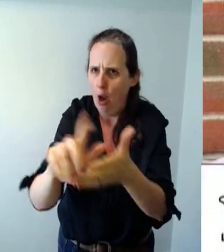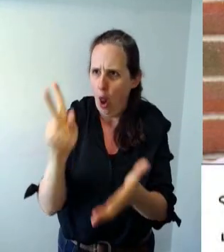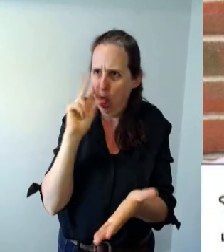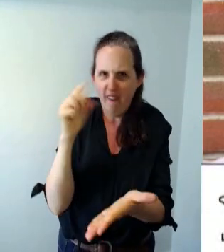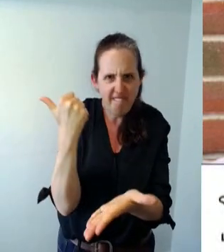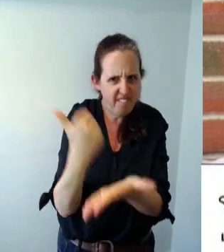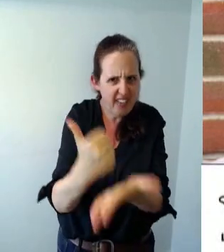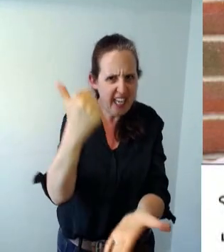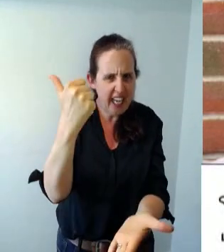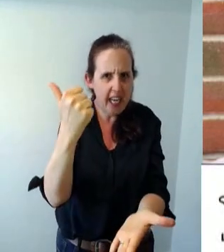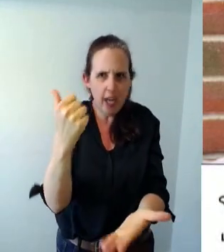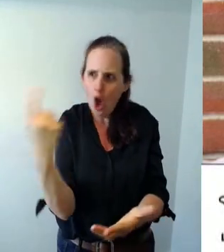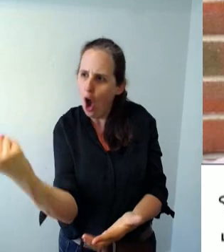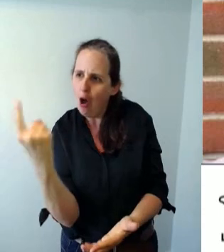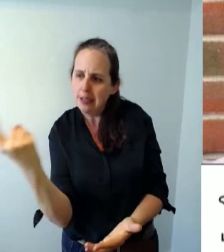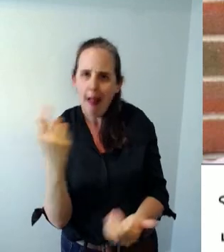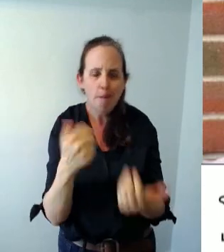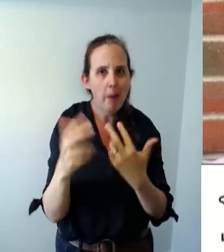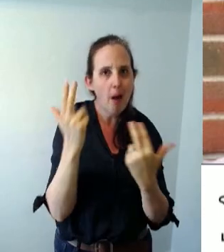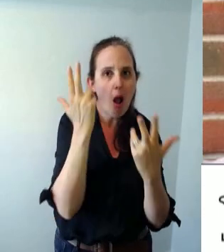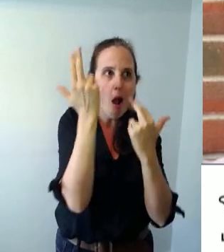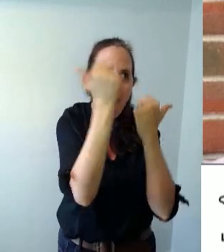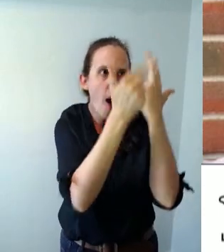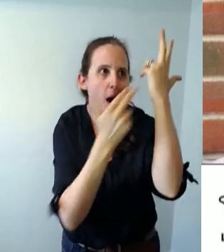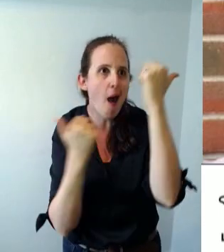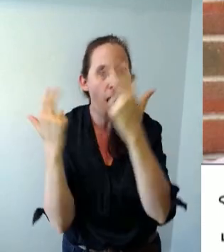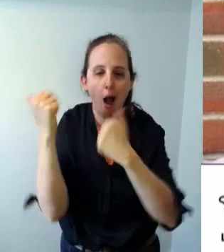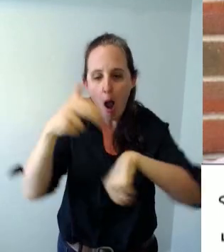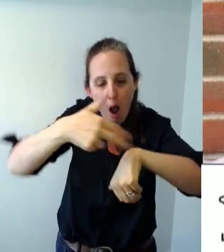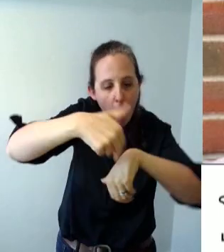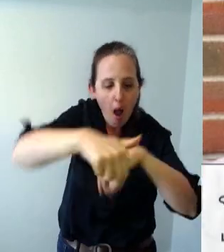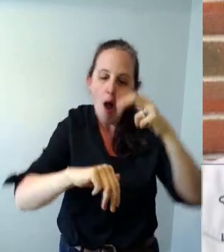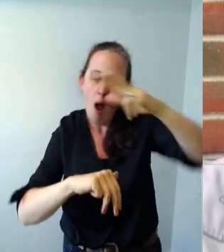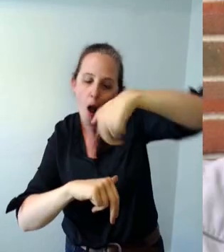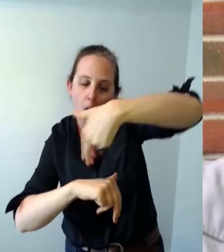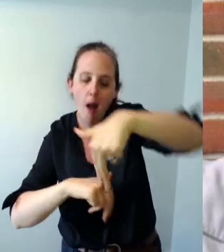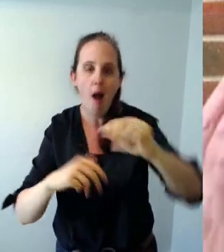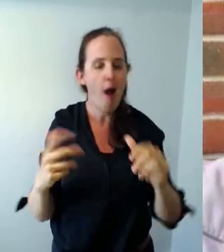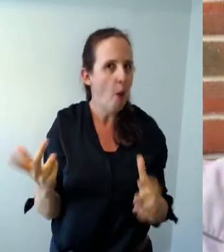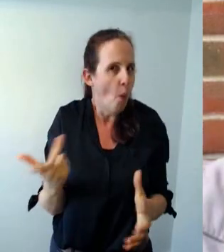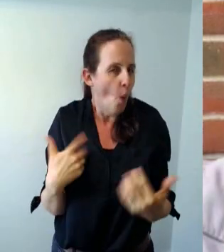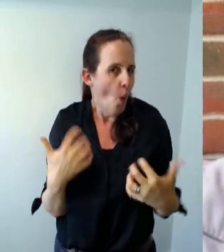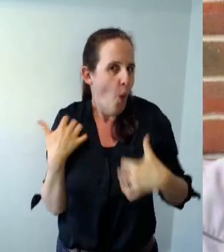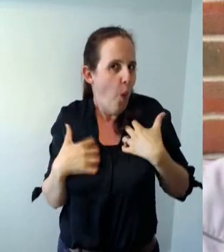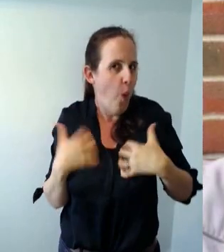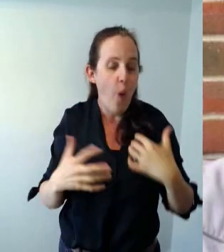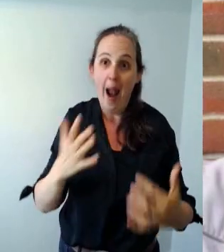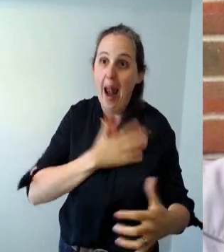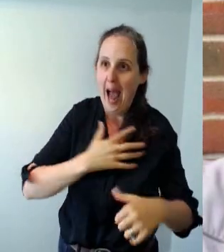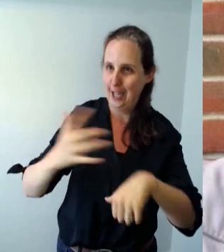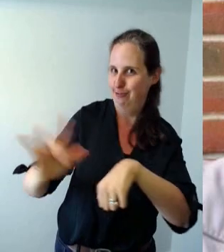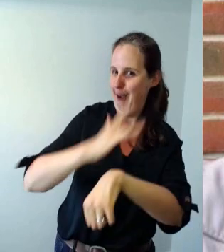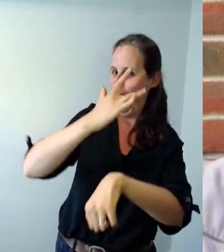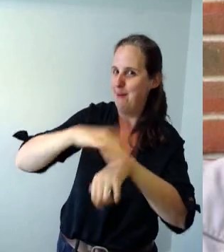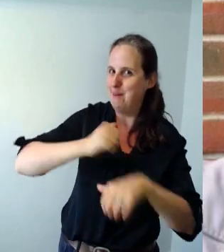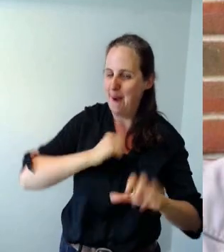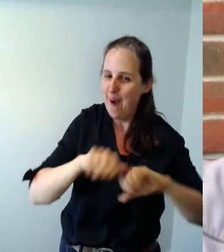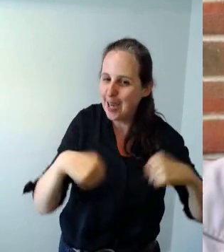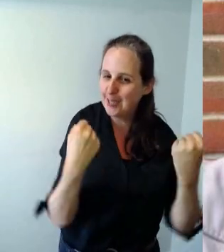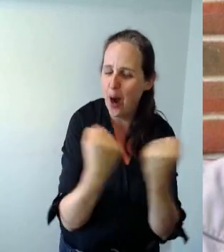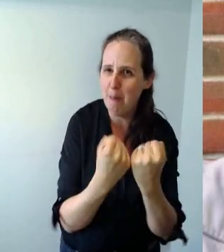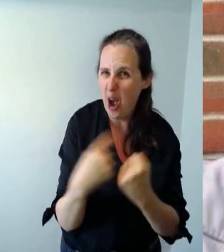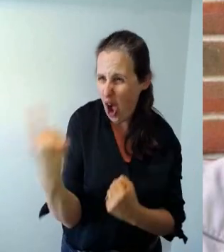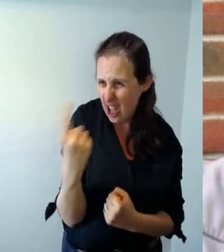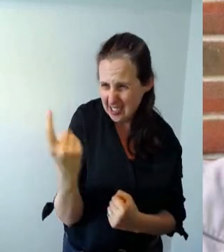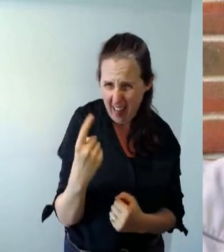all out on the makeup front we do like a little bit of drama in our workshop so she's got full-on face paints and she is